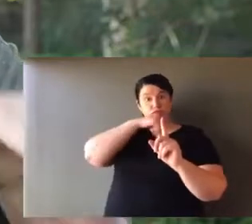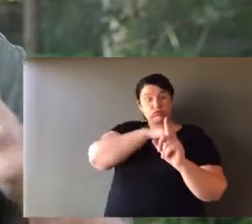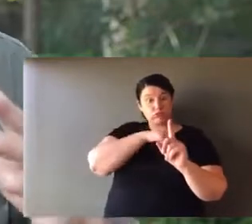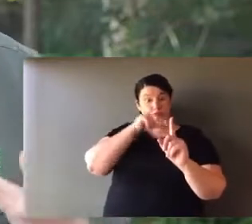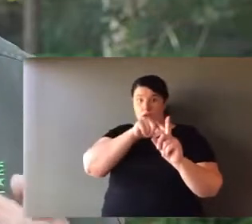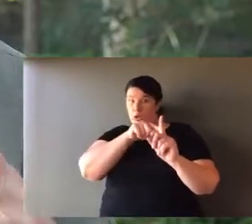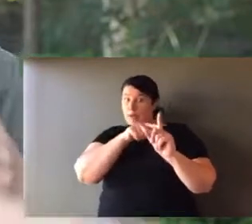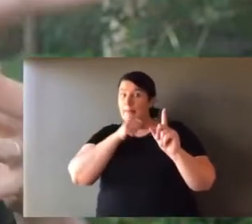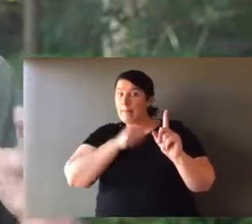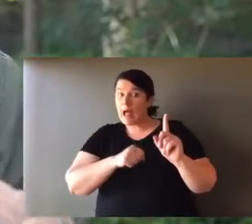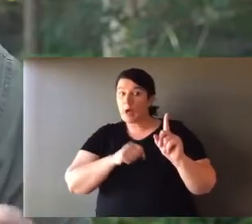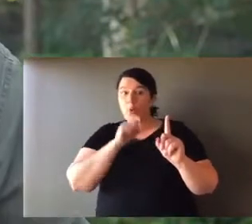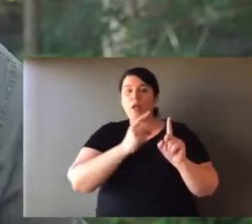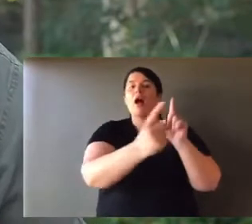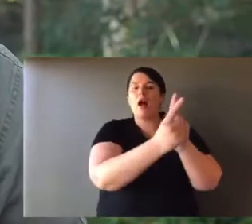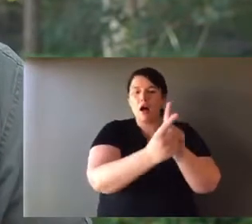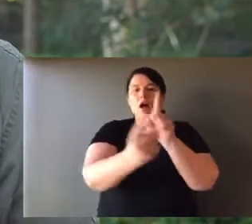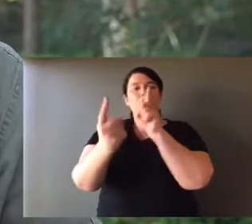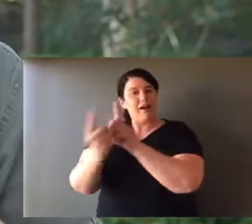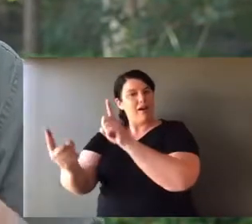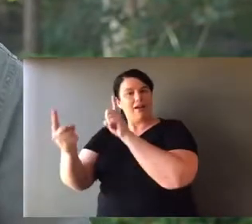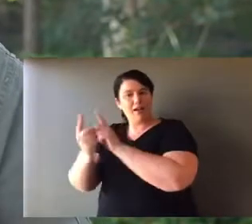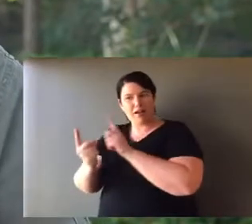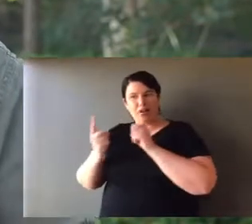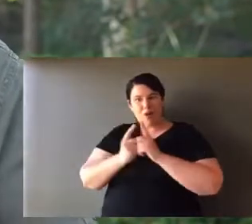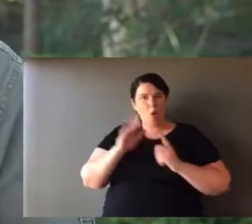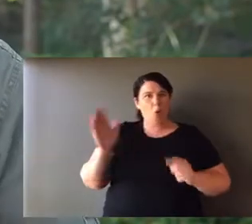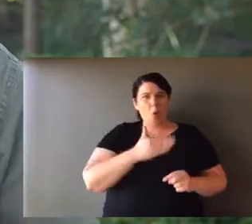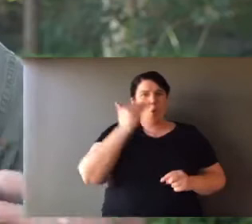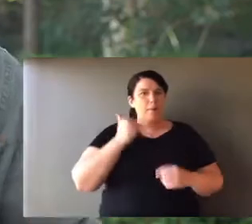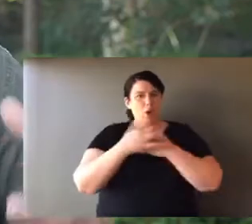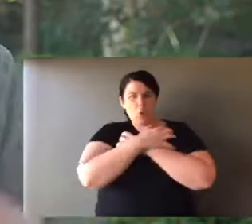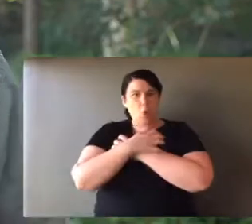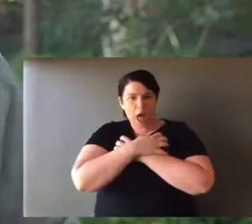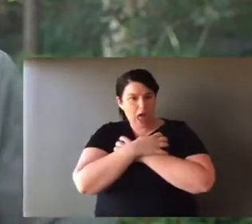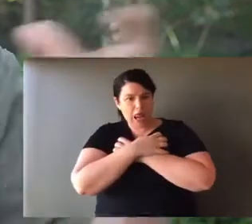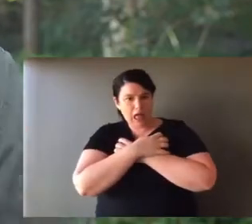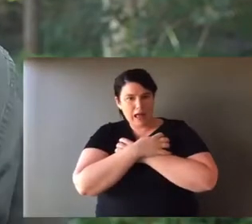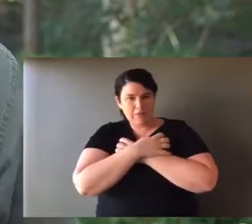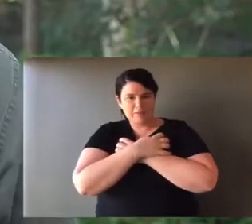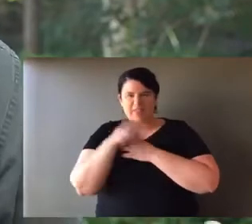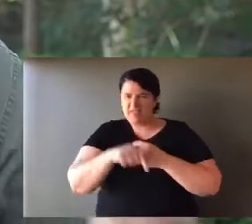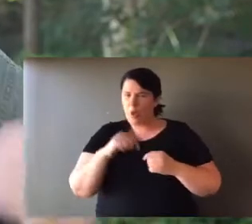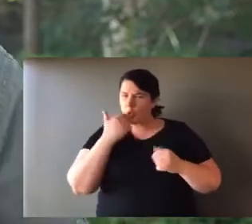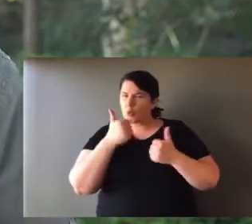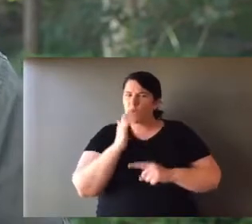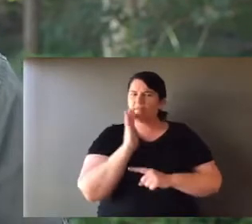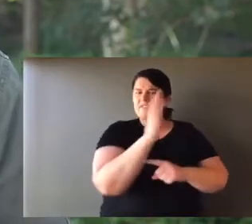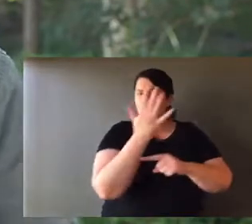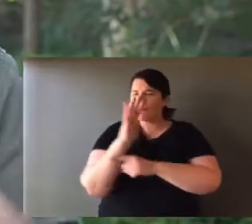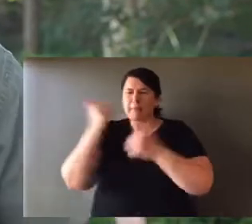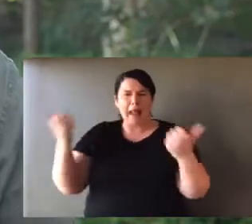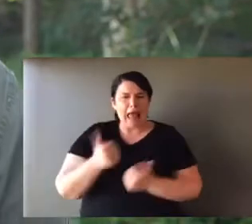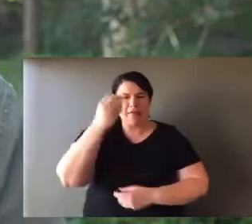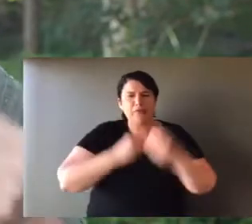have five females around that male's territory. Now that male, if he's lucky enough, will mate with each of those females. And the females